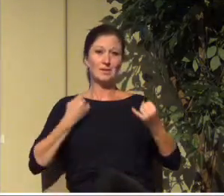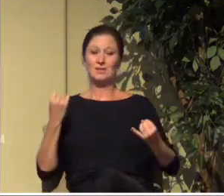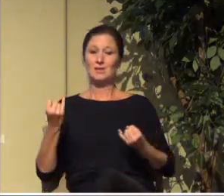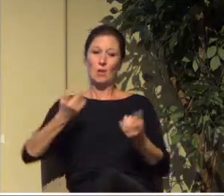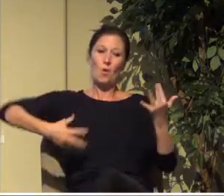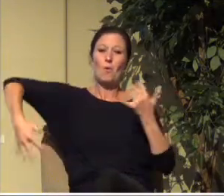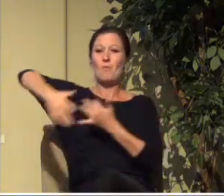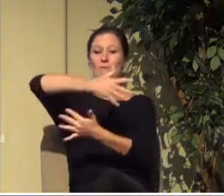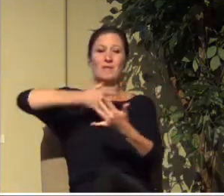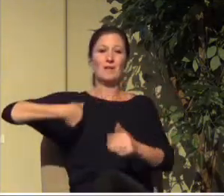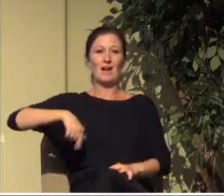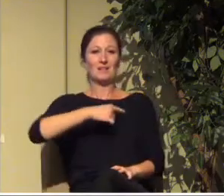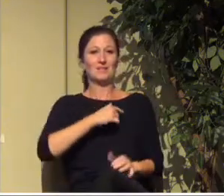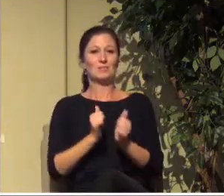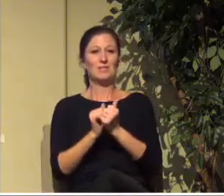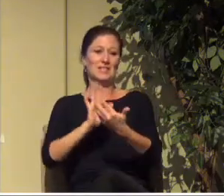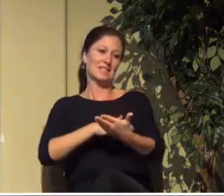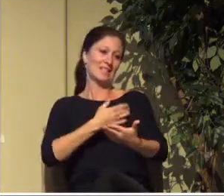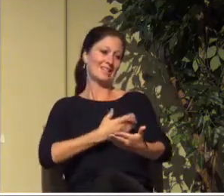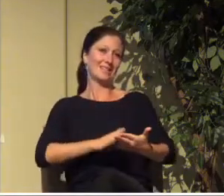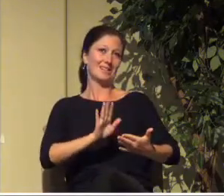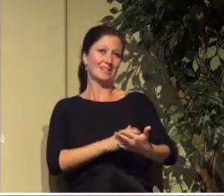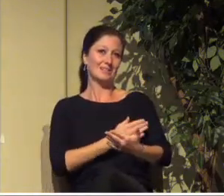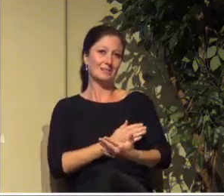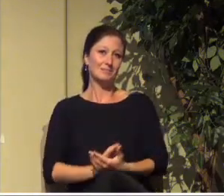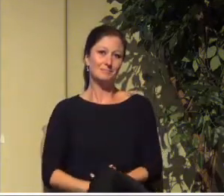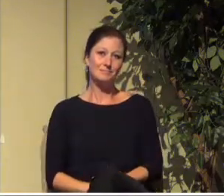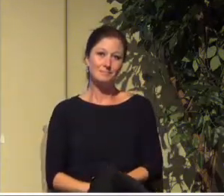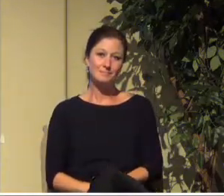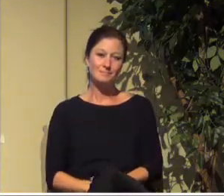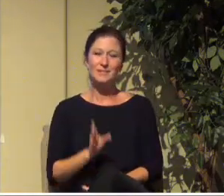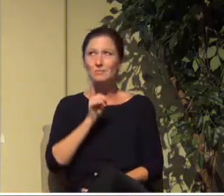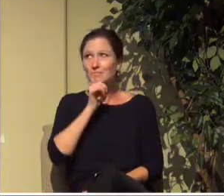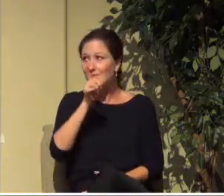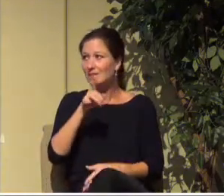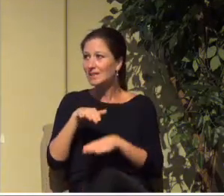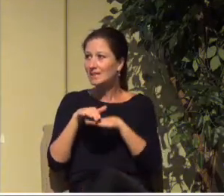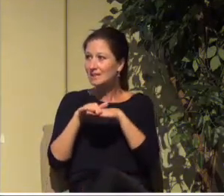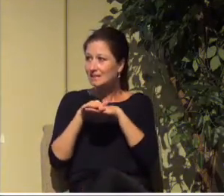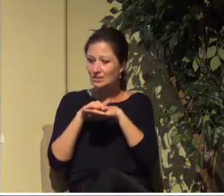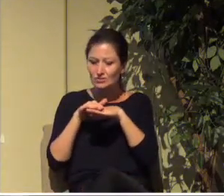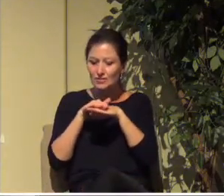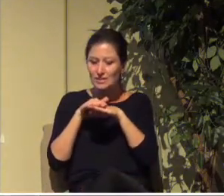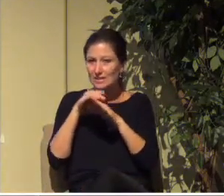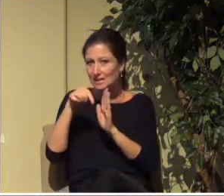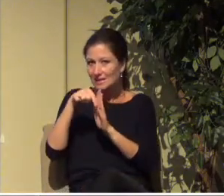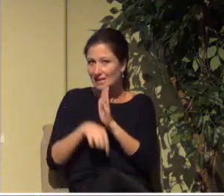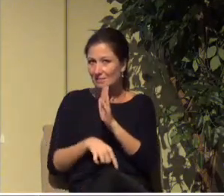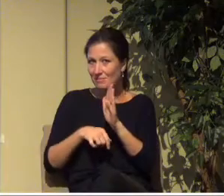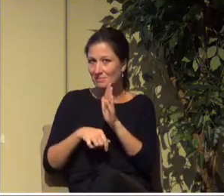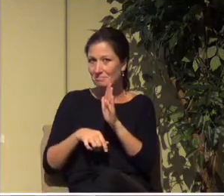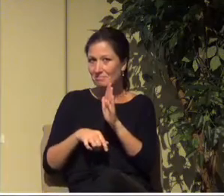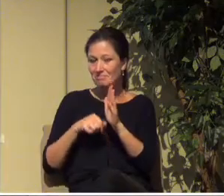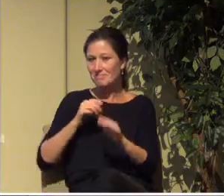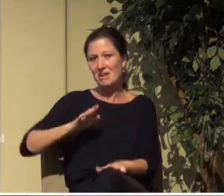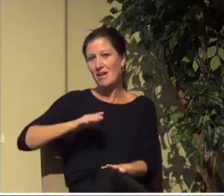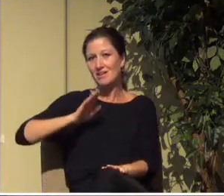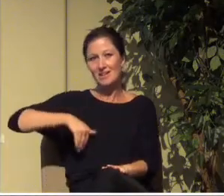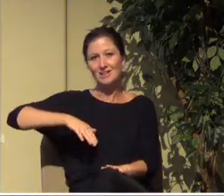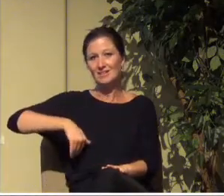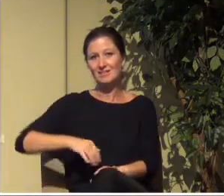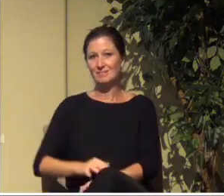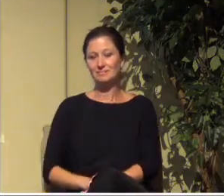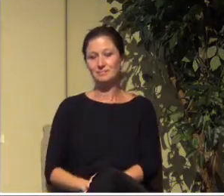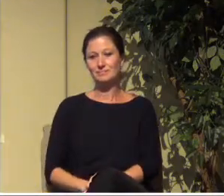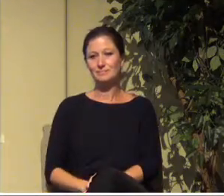Again, we're just skimming the surface of so many of these glorious and deep things. Verse 7. In him, in